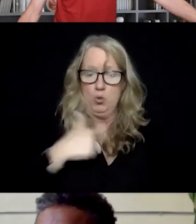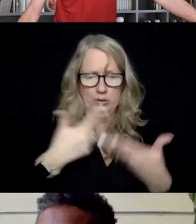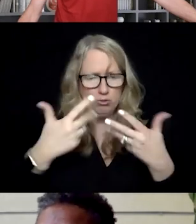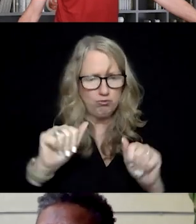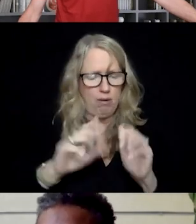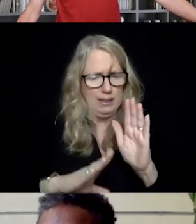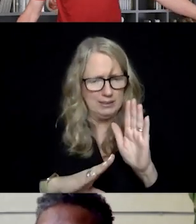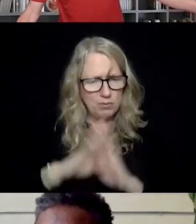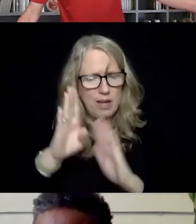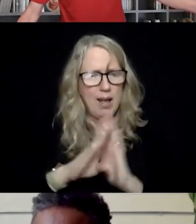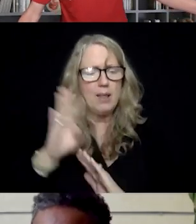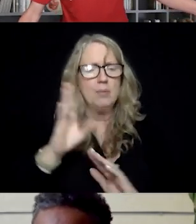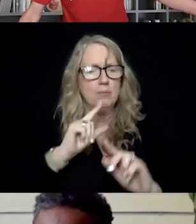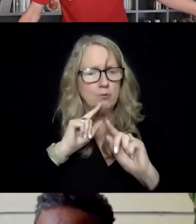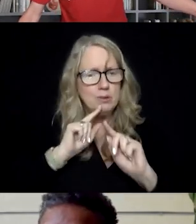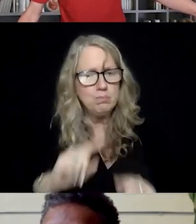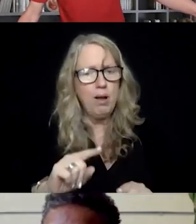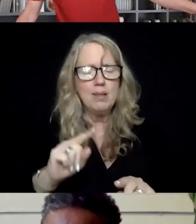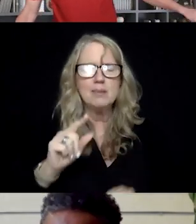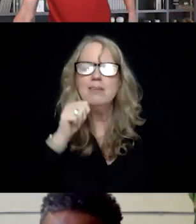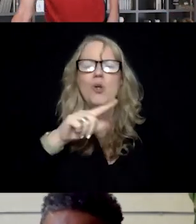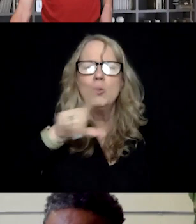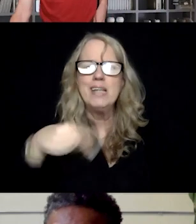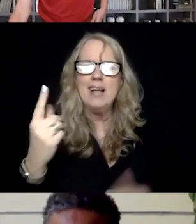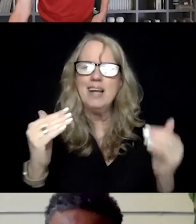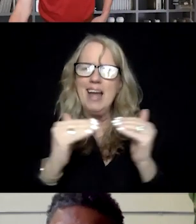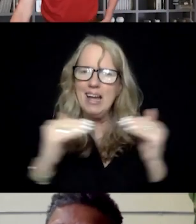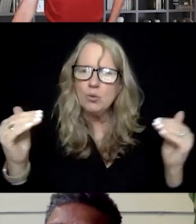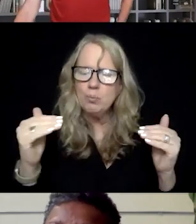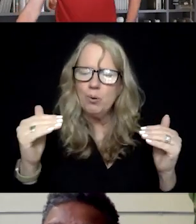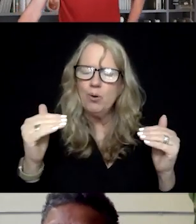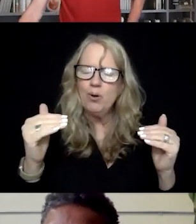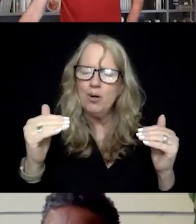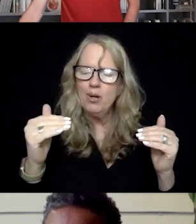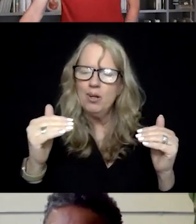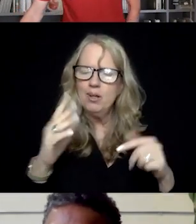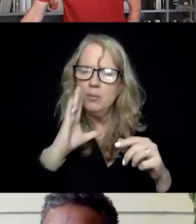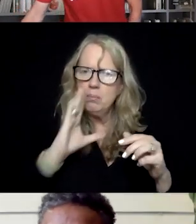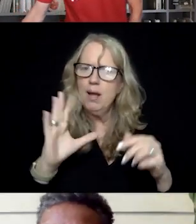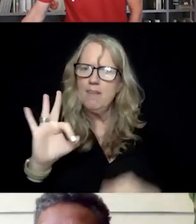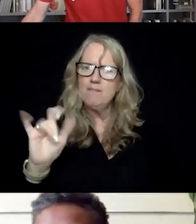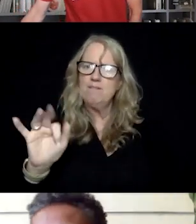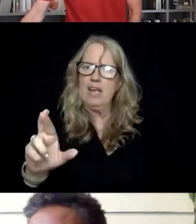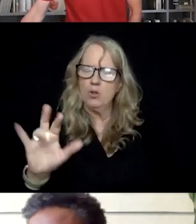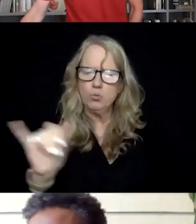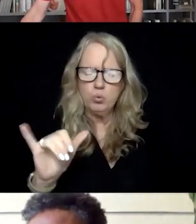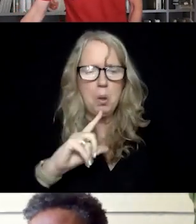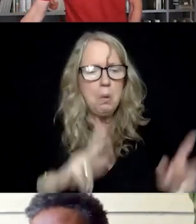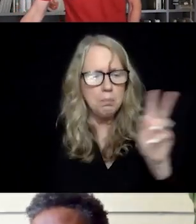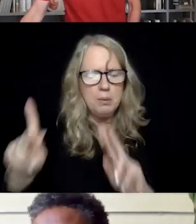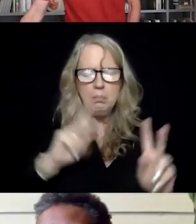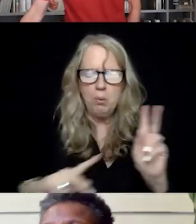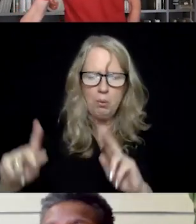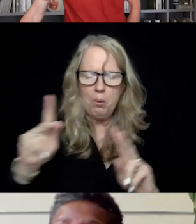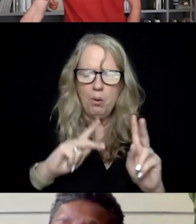develop, uh, responses that are not just equitable, but that are fair, um, and where people are treated, um,